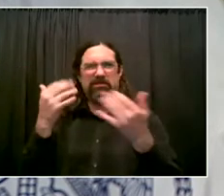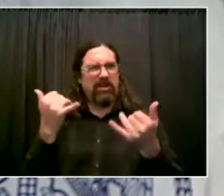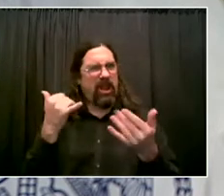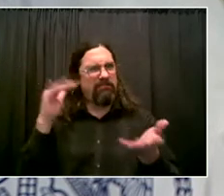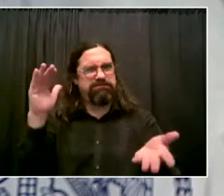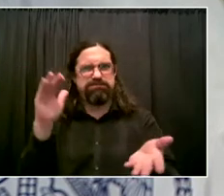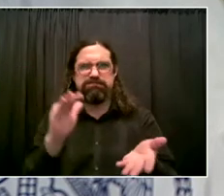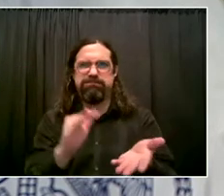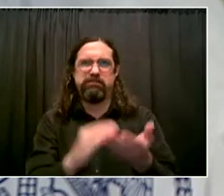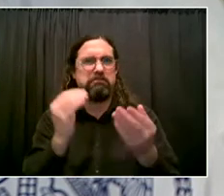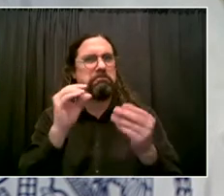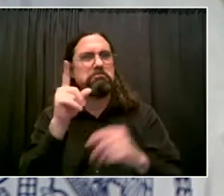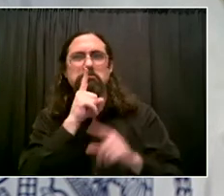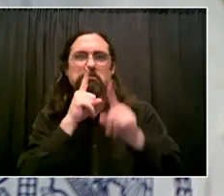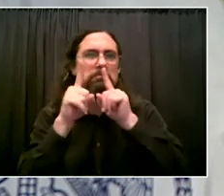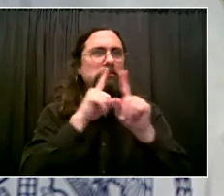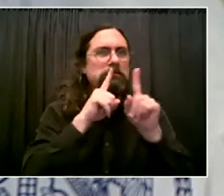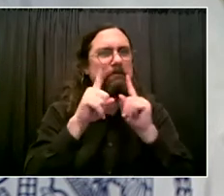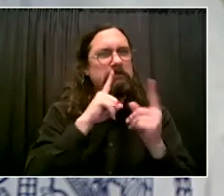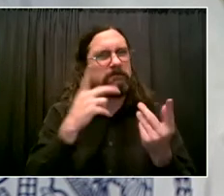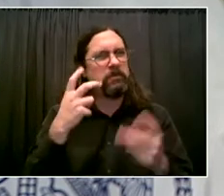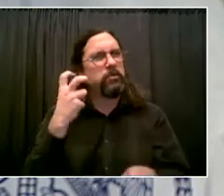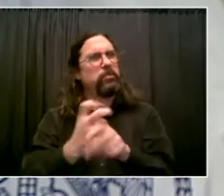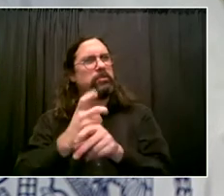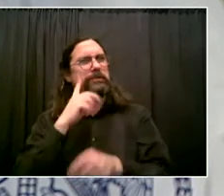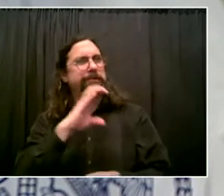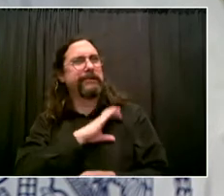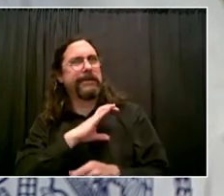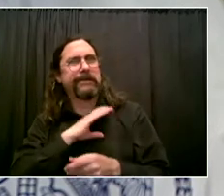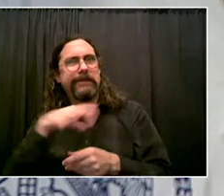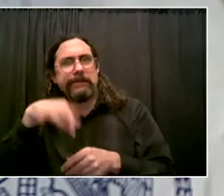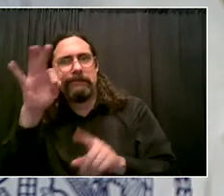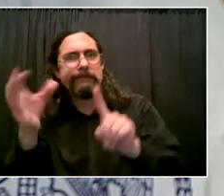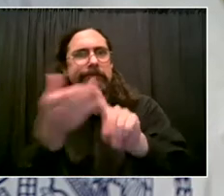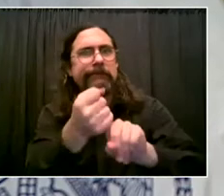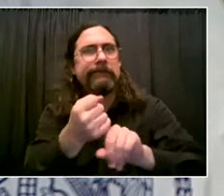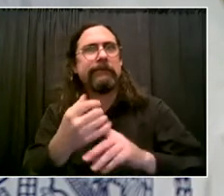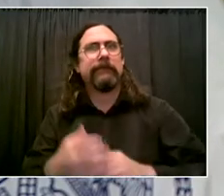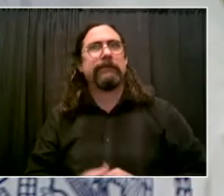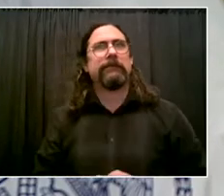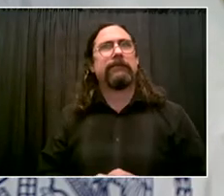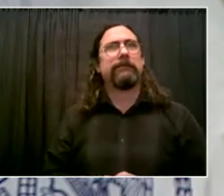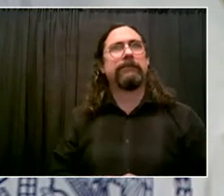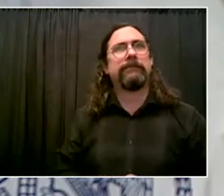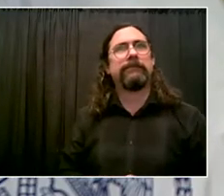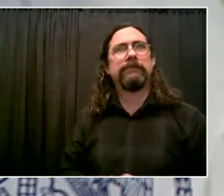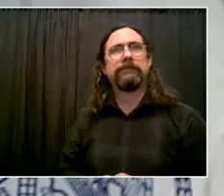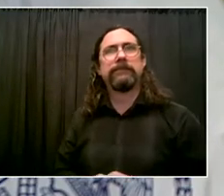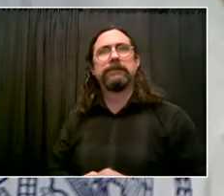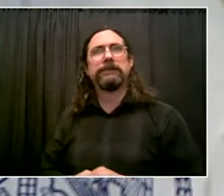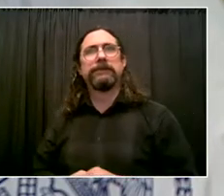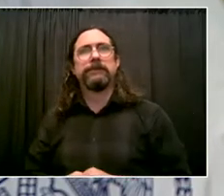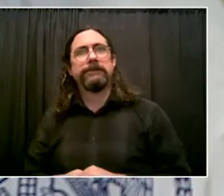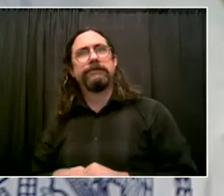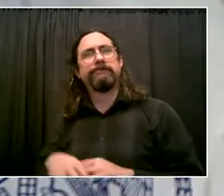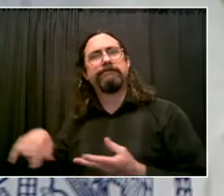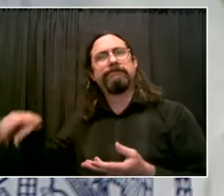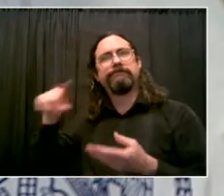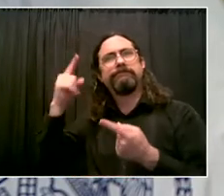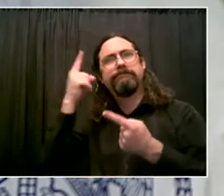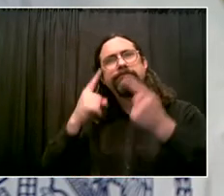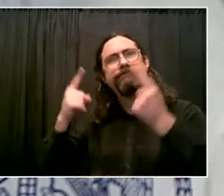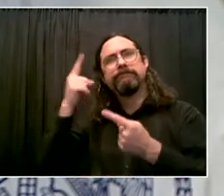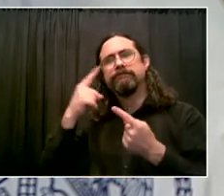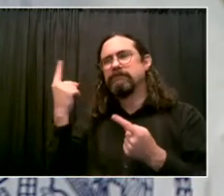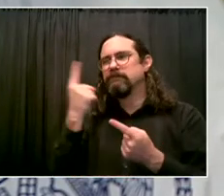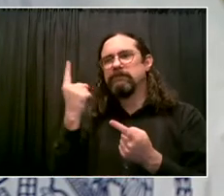make sure that folks who mean to do violence against their fellow New Yorker are off the streets. I want you to hear from the district attorney of